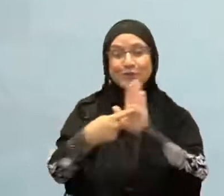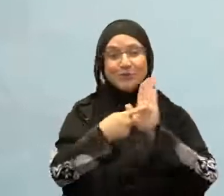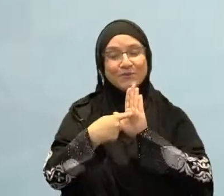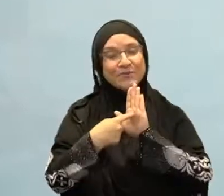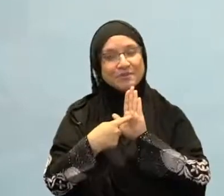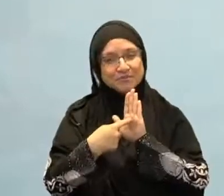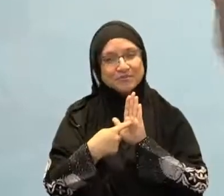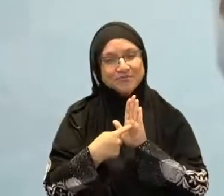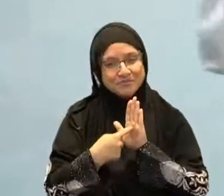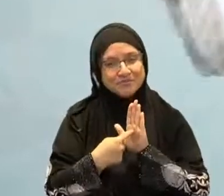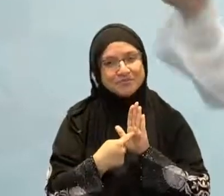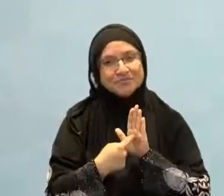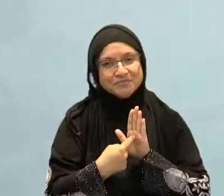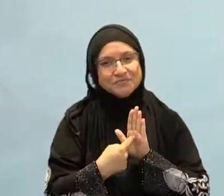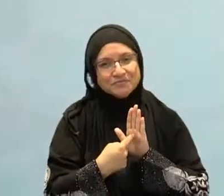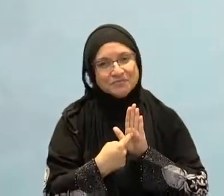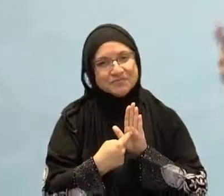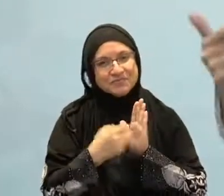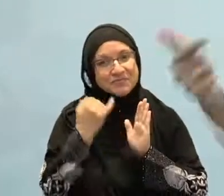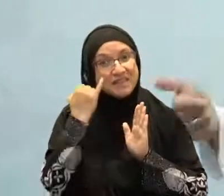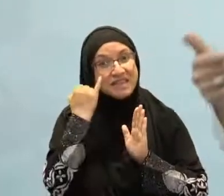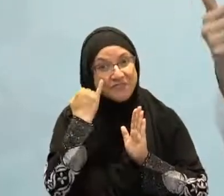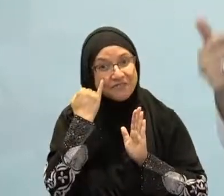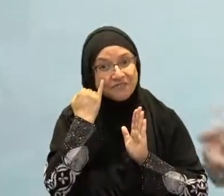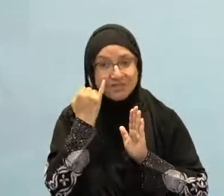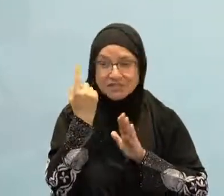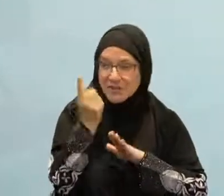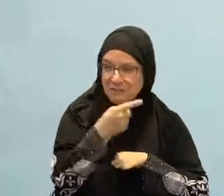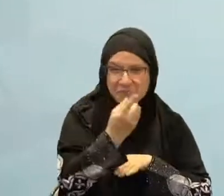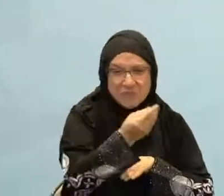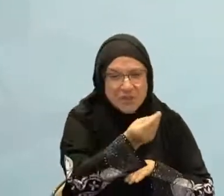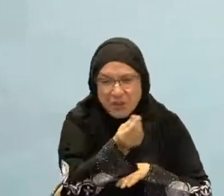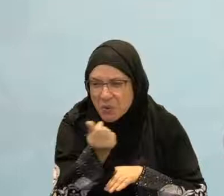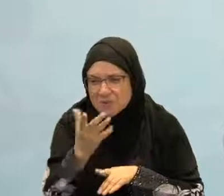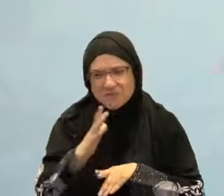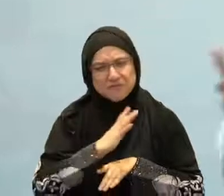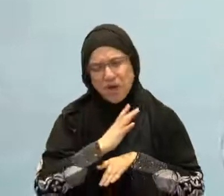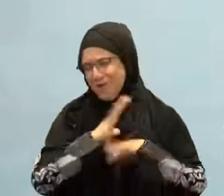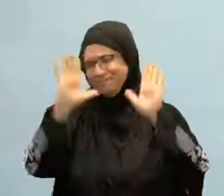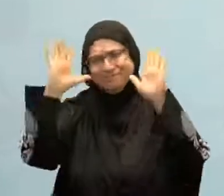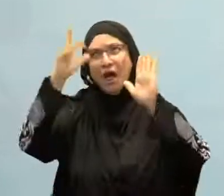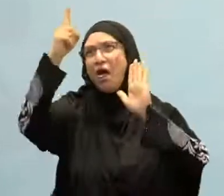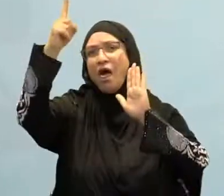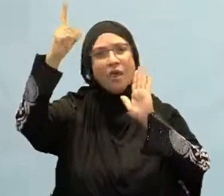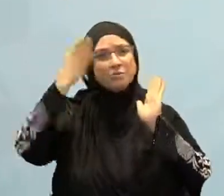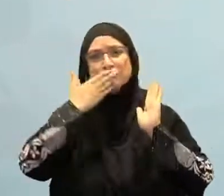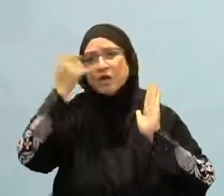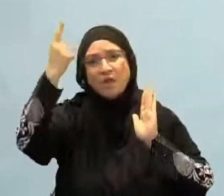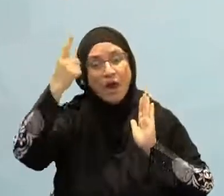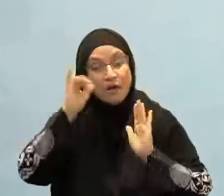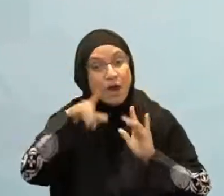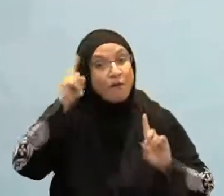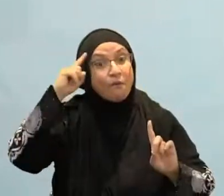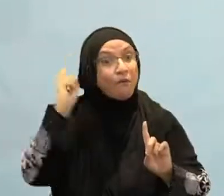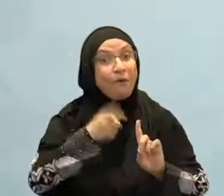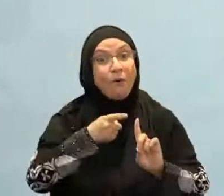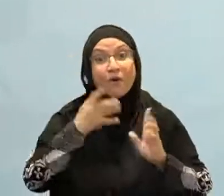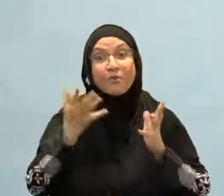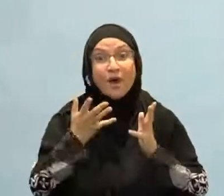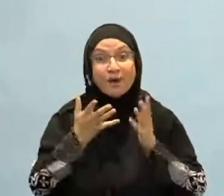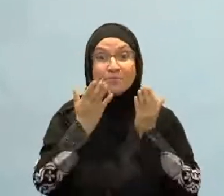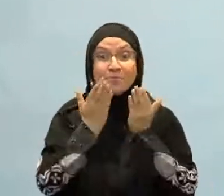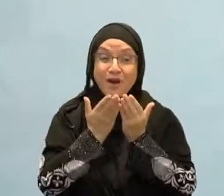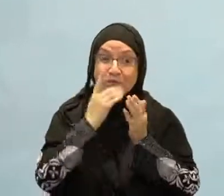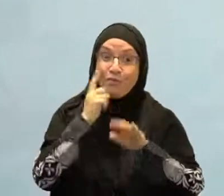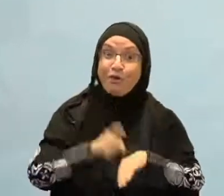thing counts while you're aiming to get better, while you're aiming for the bigger thing, so that you don't think of qiyam al-layl as some sort of habit that's just reserved